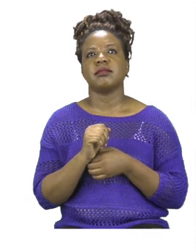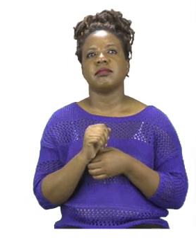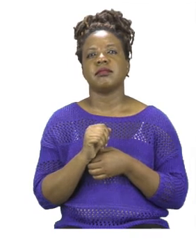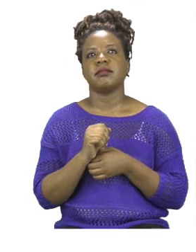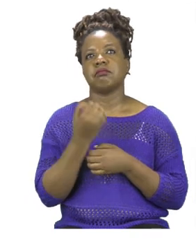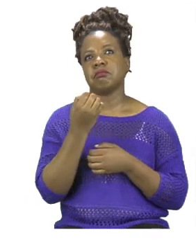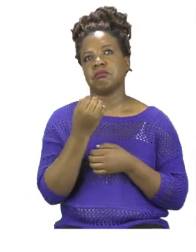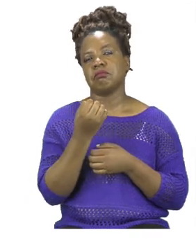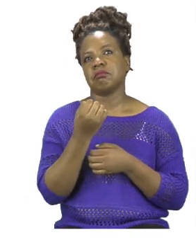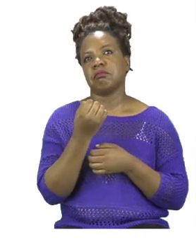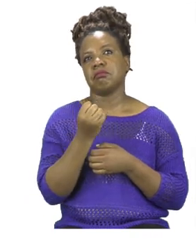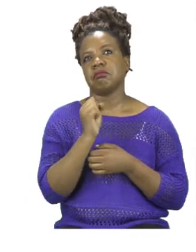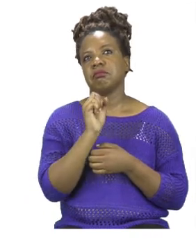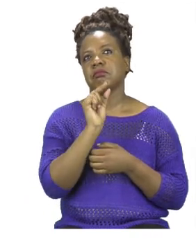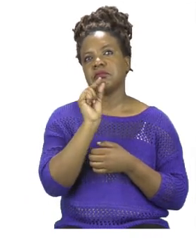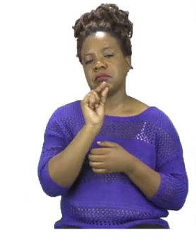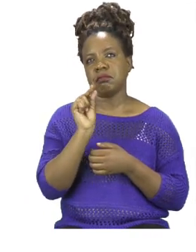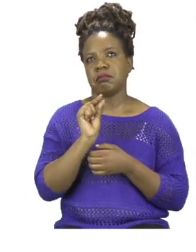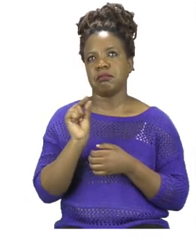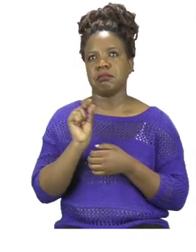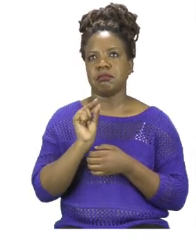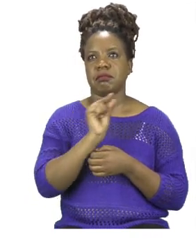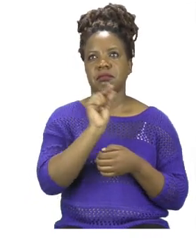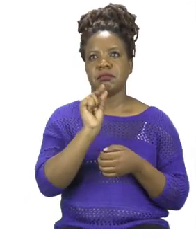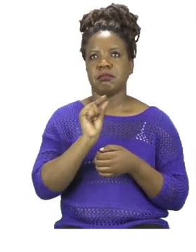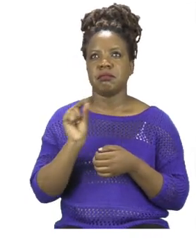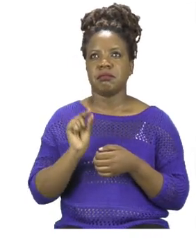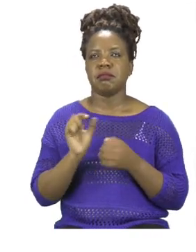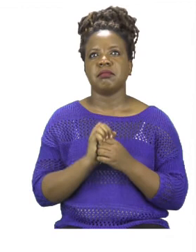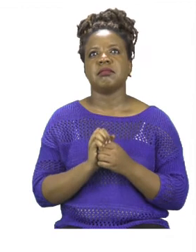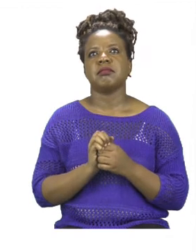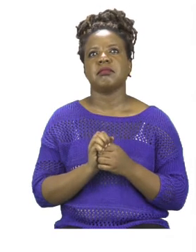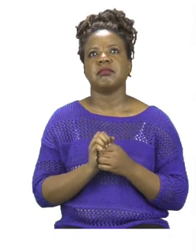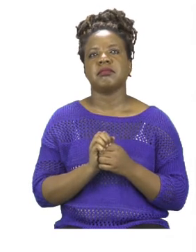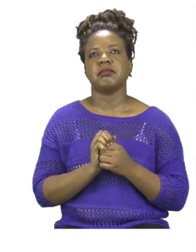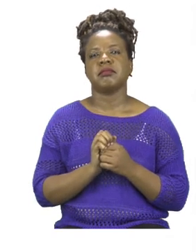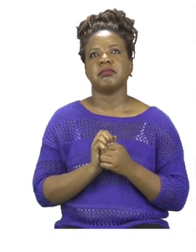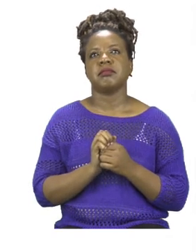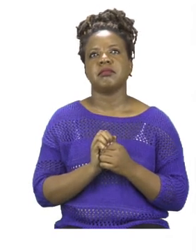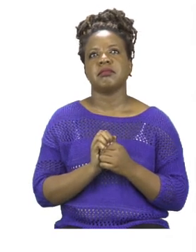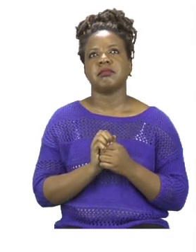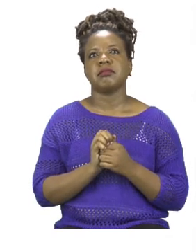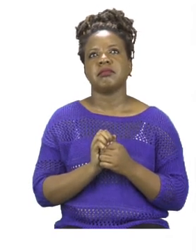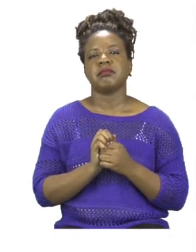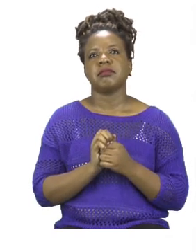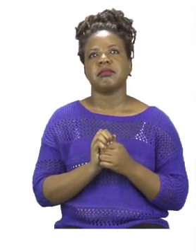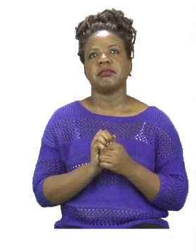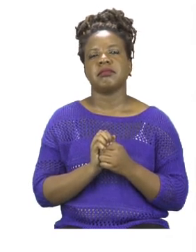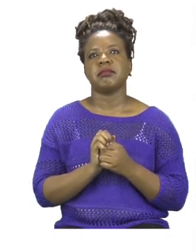doing some phonics words. Now as you can see all the words there have one thing in common.